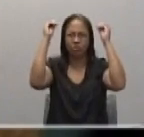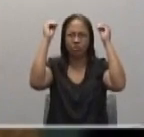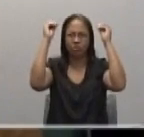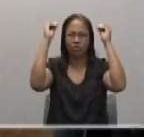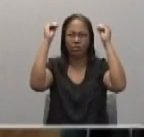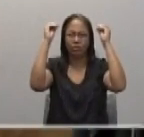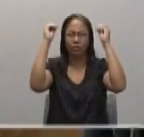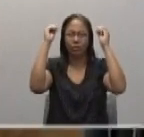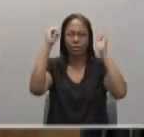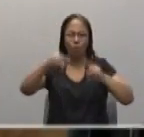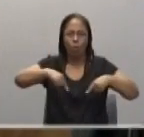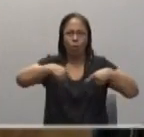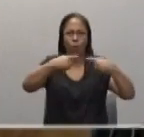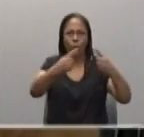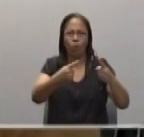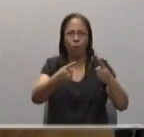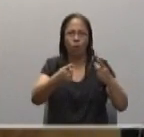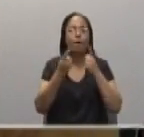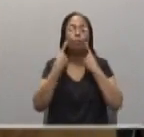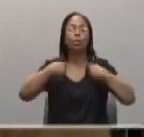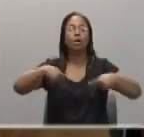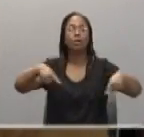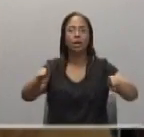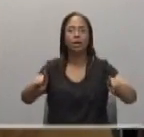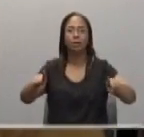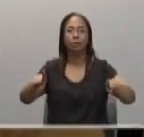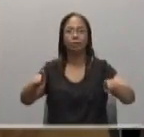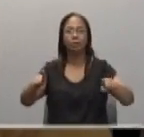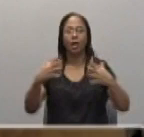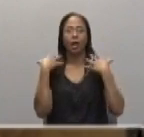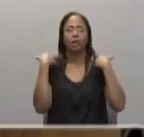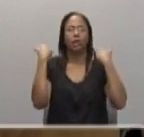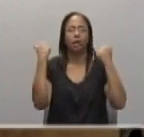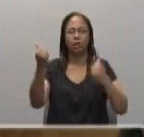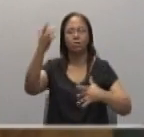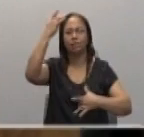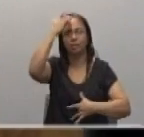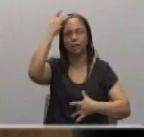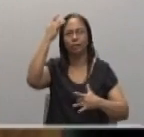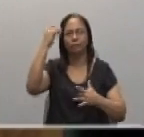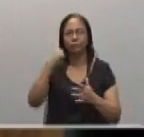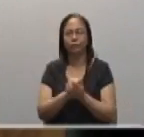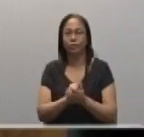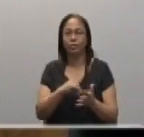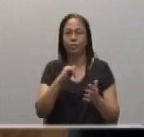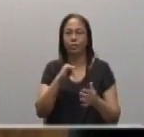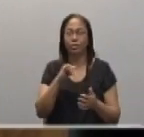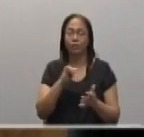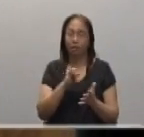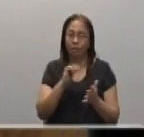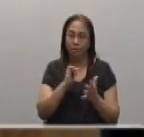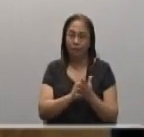you know, go, proclaim, and cure the sick. This is what we,